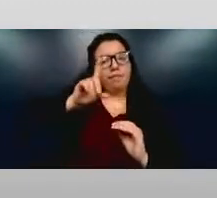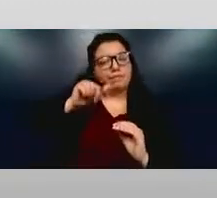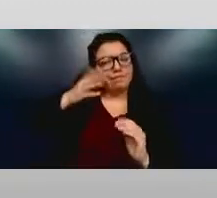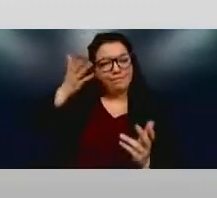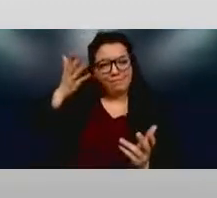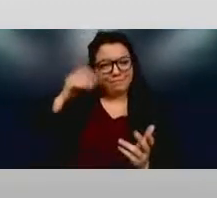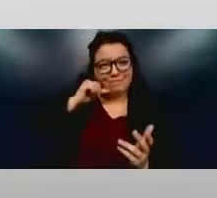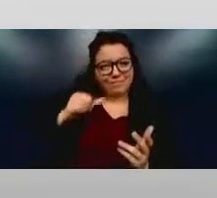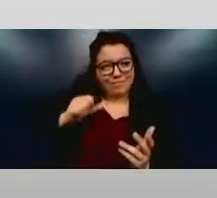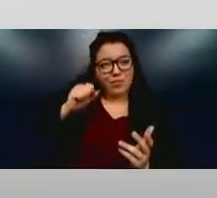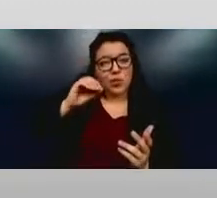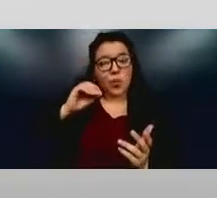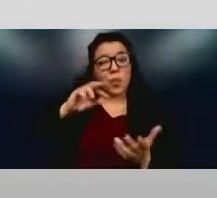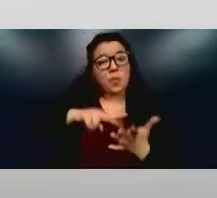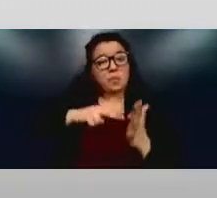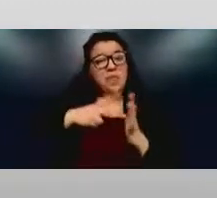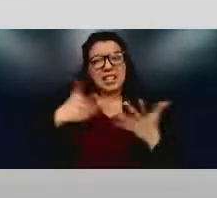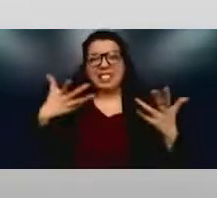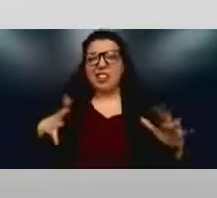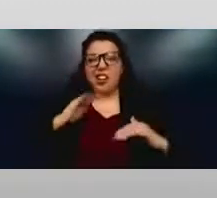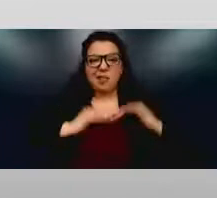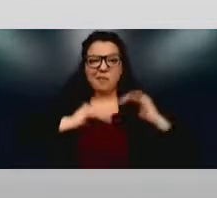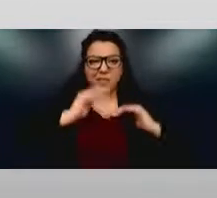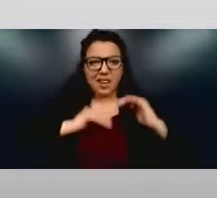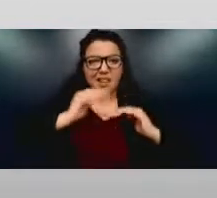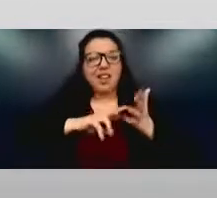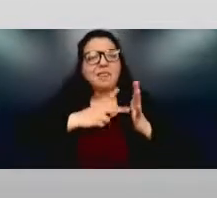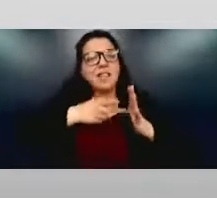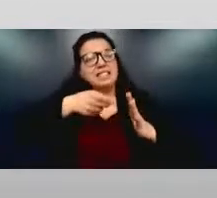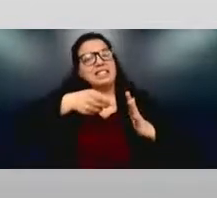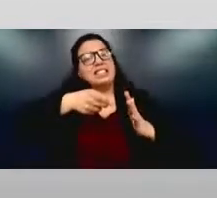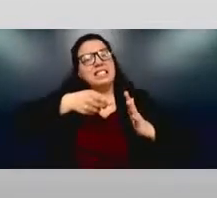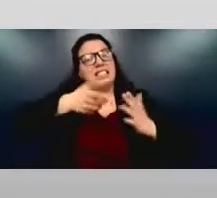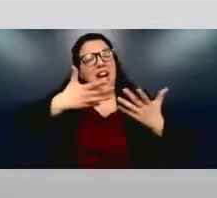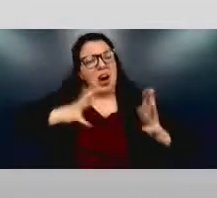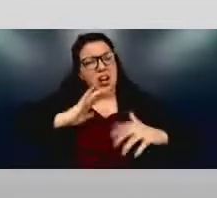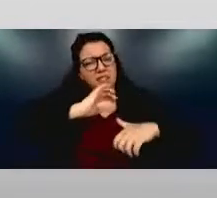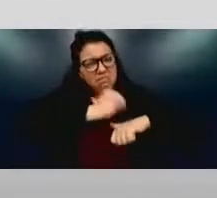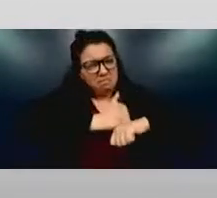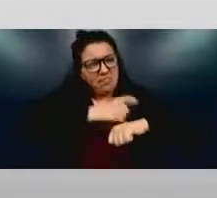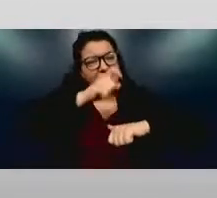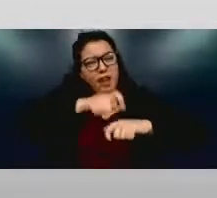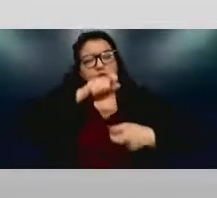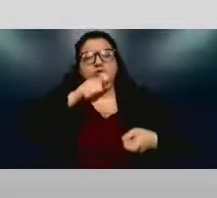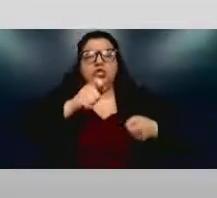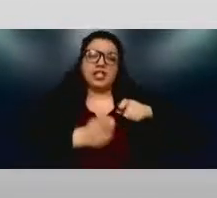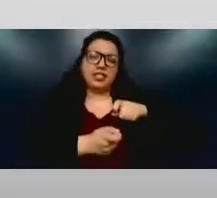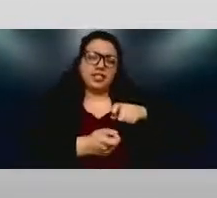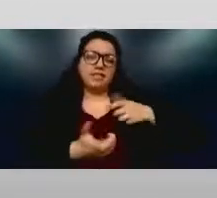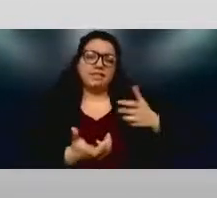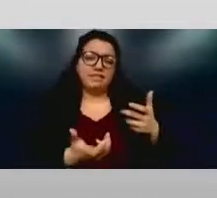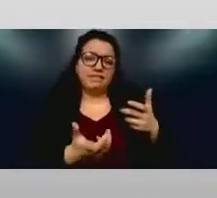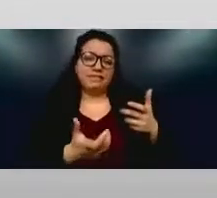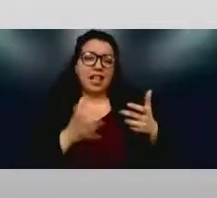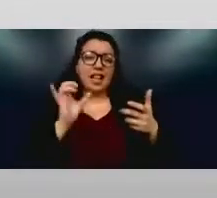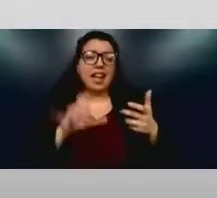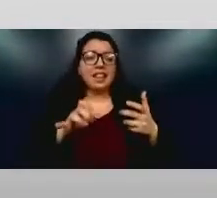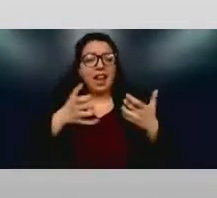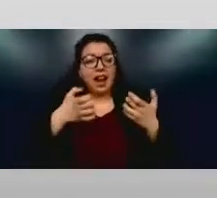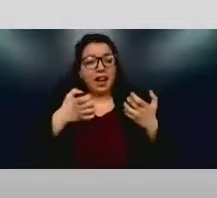in change is, is difficult. It's, it's an effort that has to be, um,